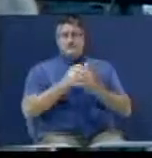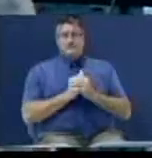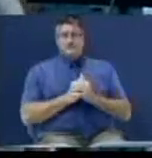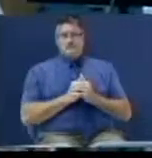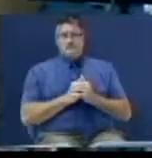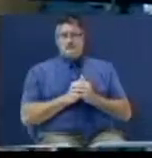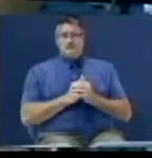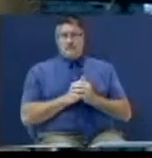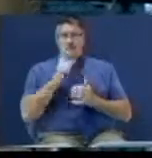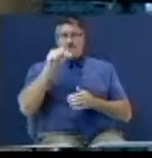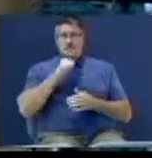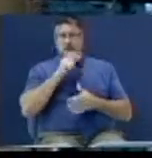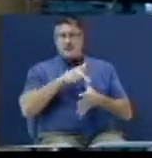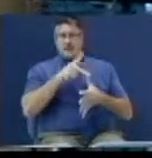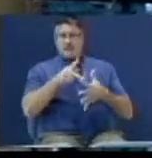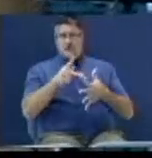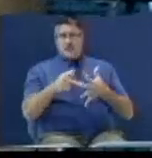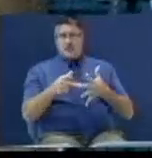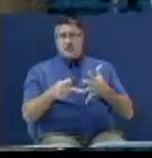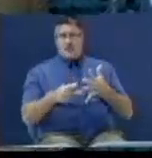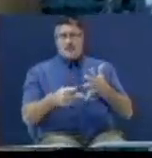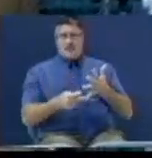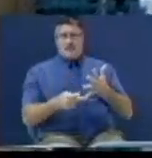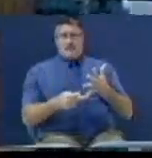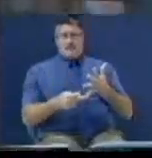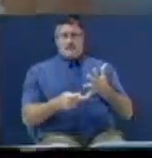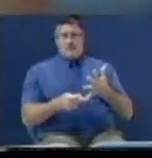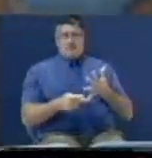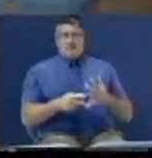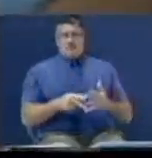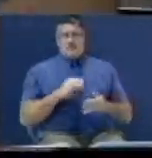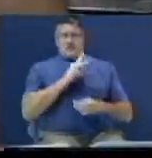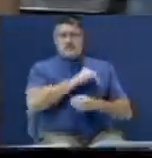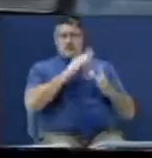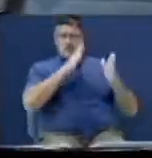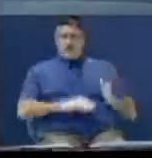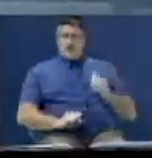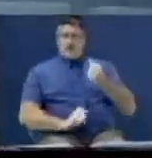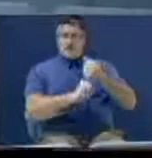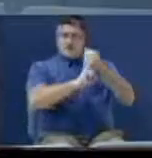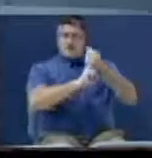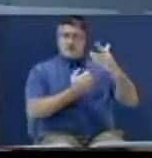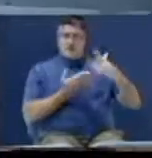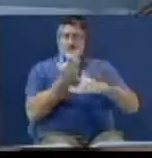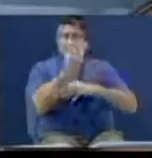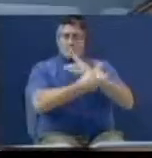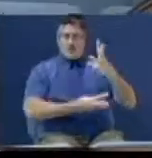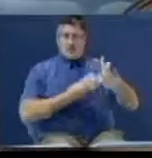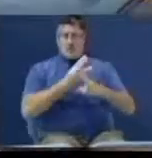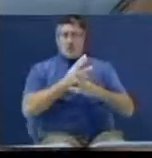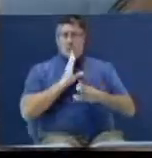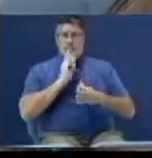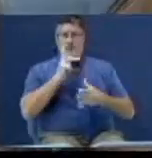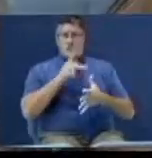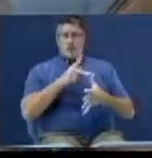Shouldn't that be a priority? Shouldn't the missionaries that we support across the world be a priority?